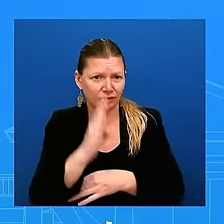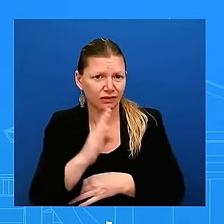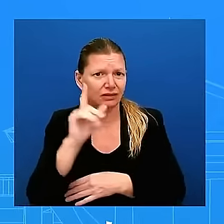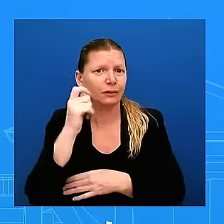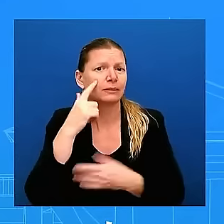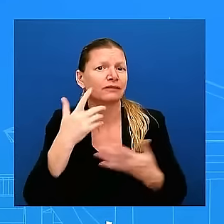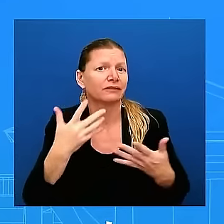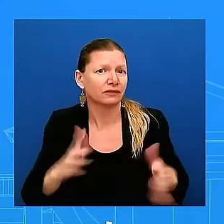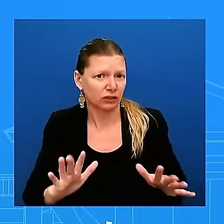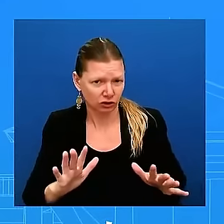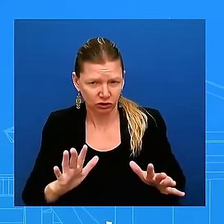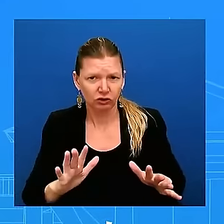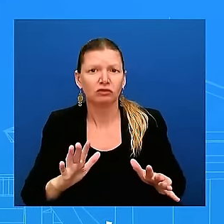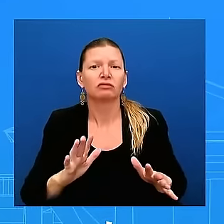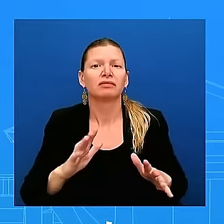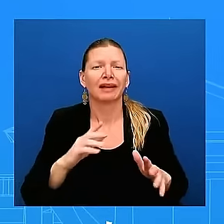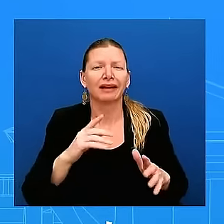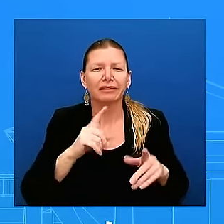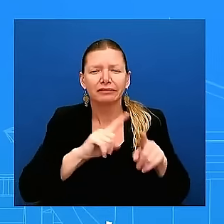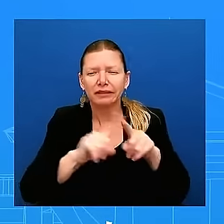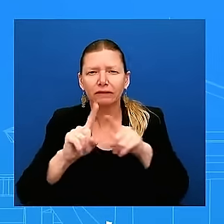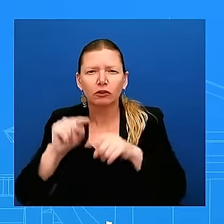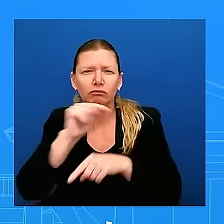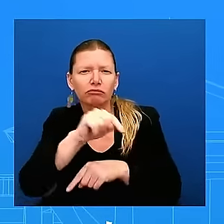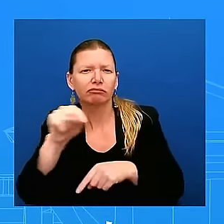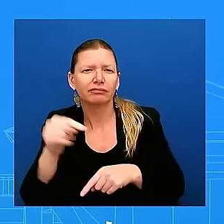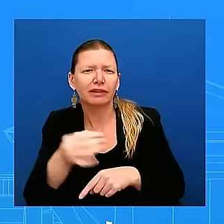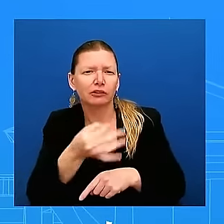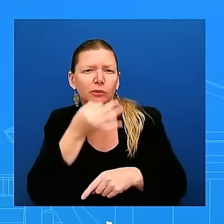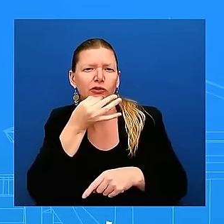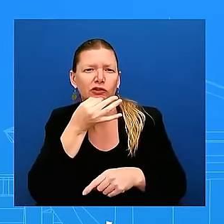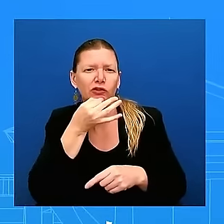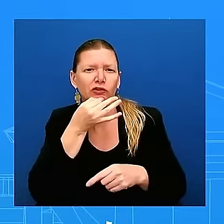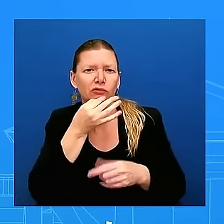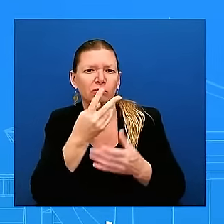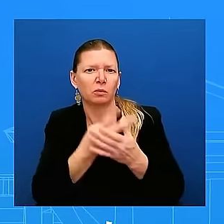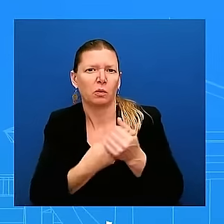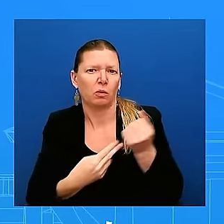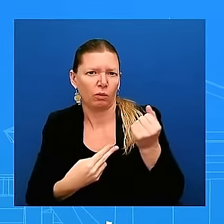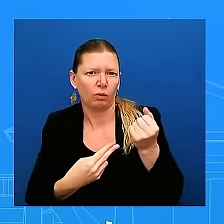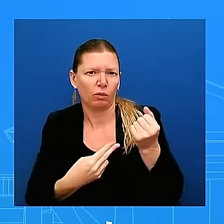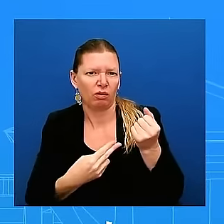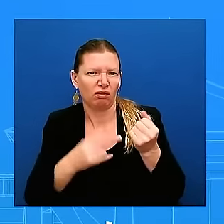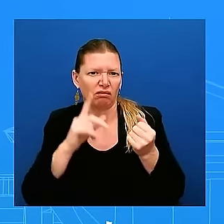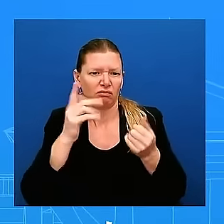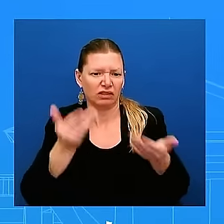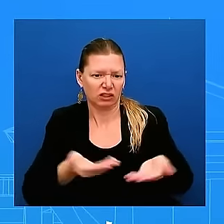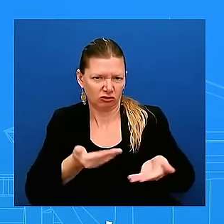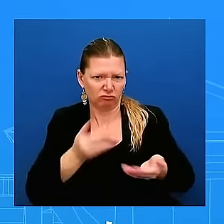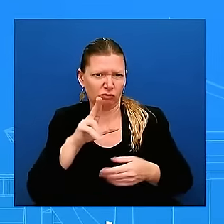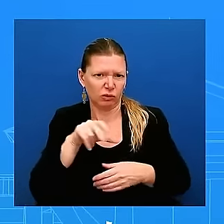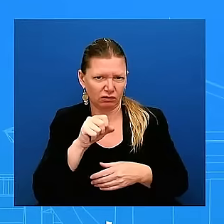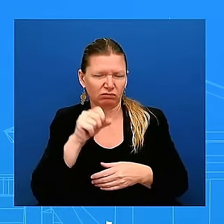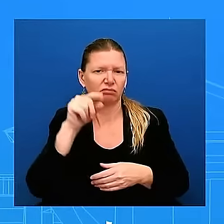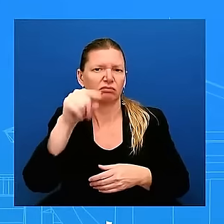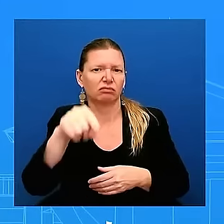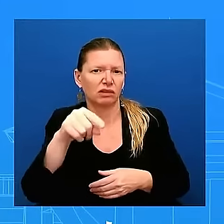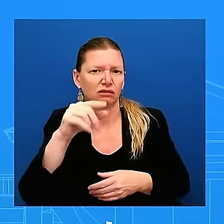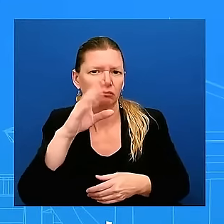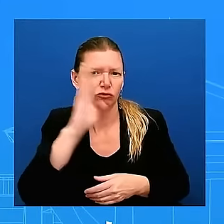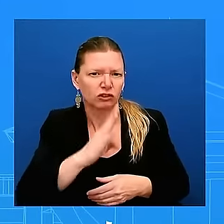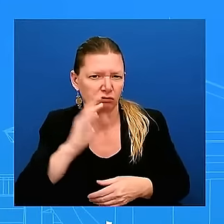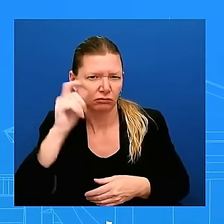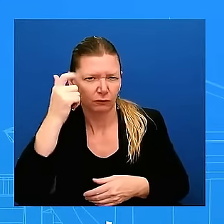in both governments so we're assisting in ways that we can uh anything further certainly i would refer you to the state